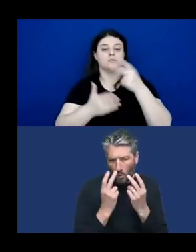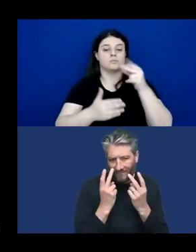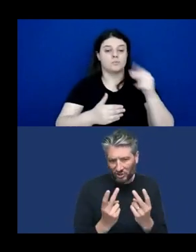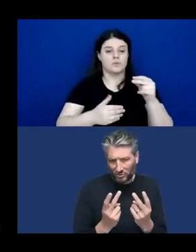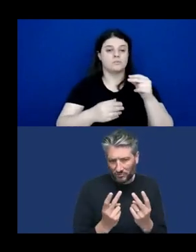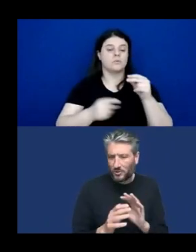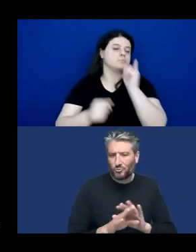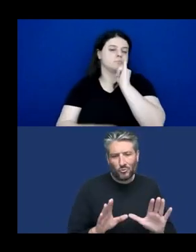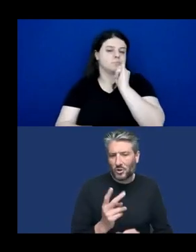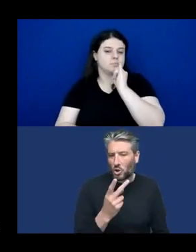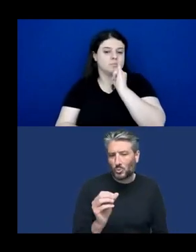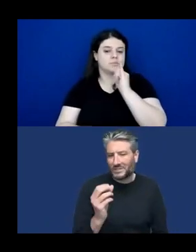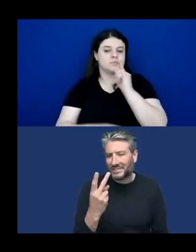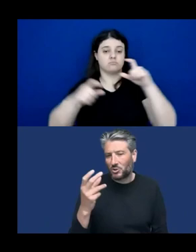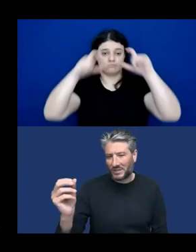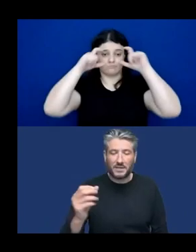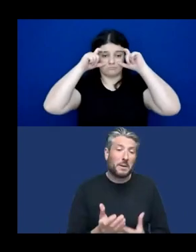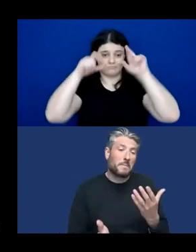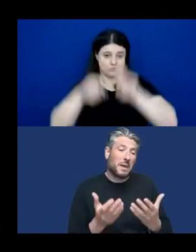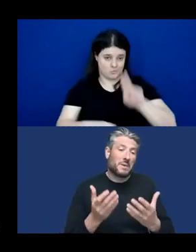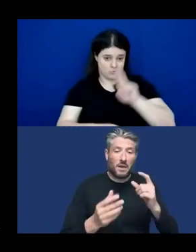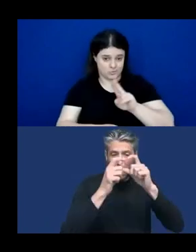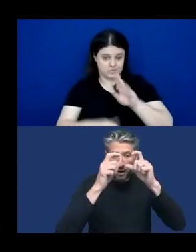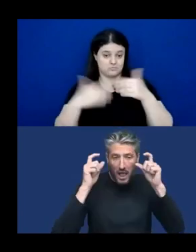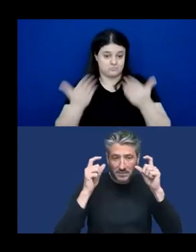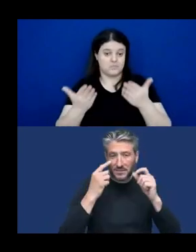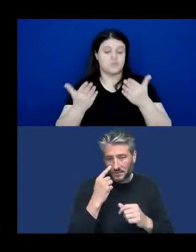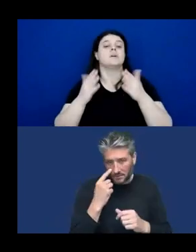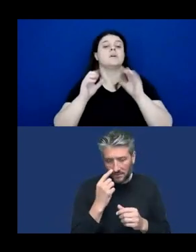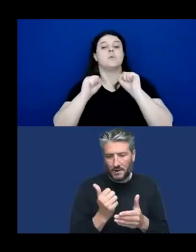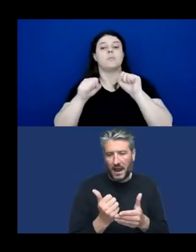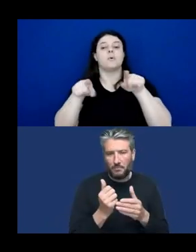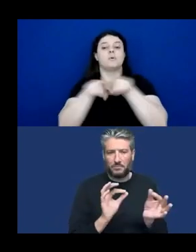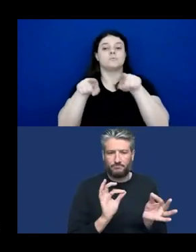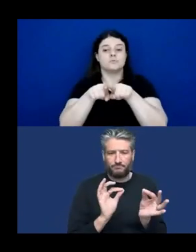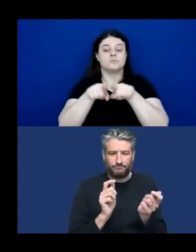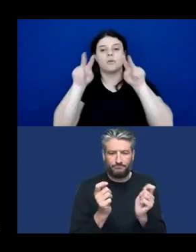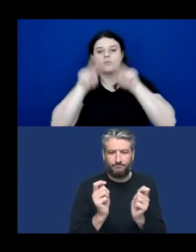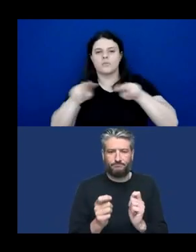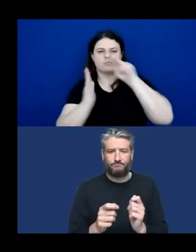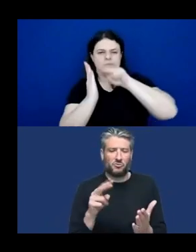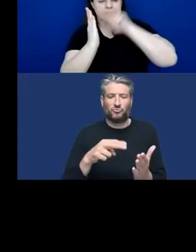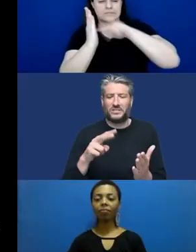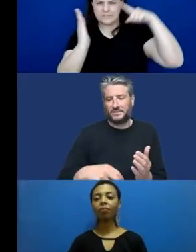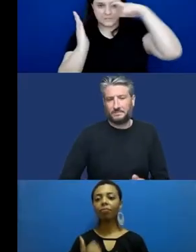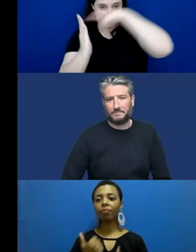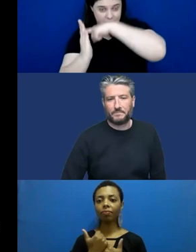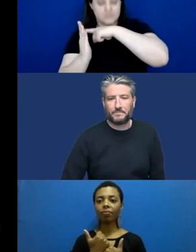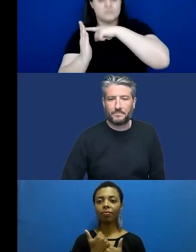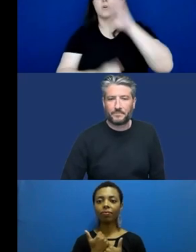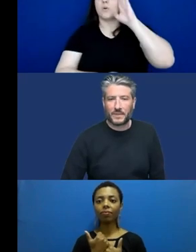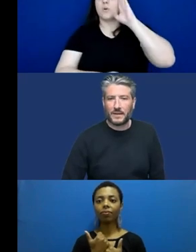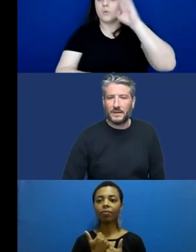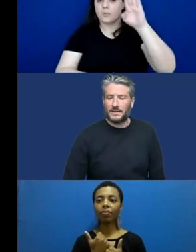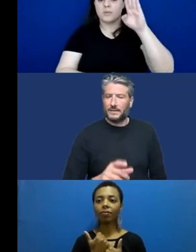while wearing glasses. This can impact daily life, in particular, making visual reading difficult, especially on small screens.